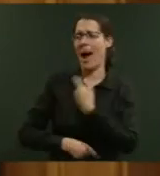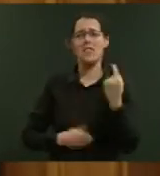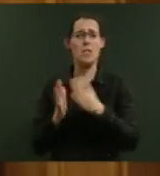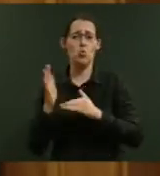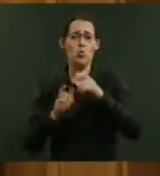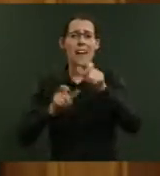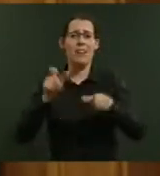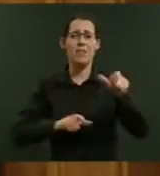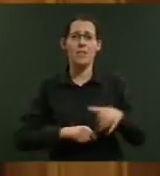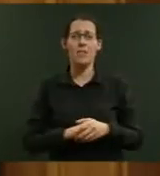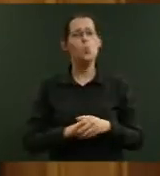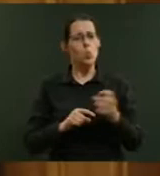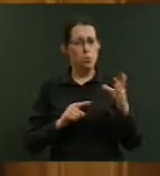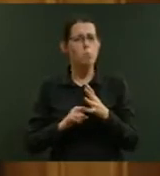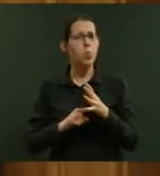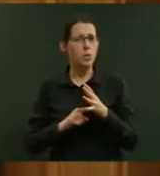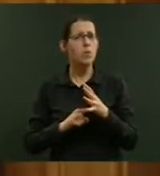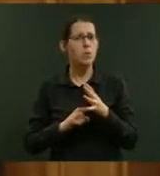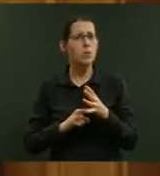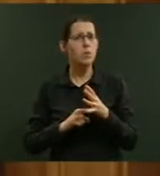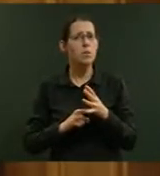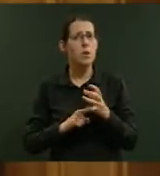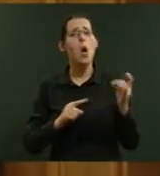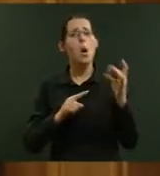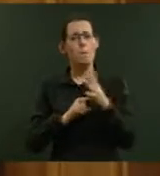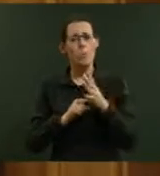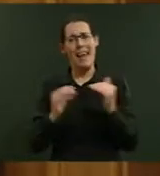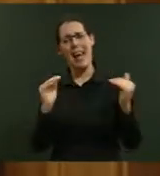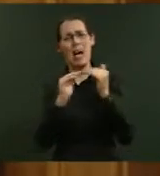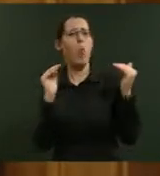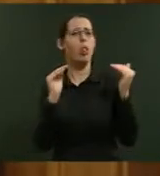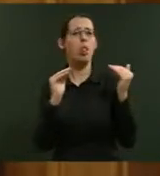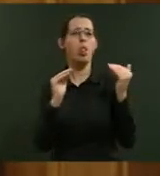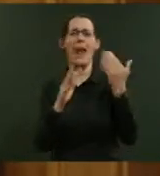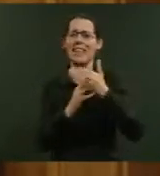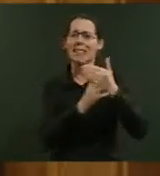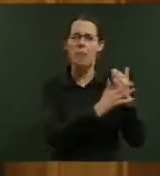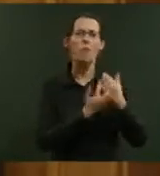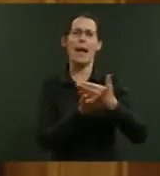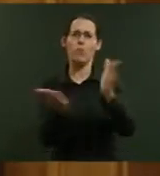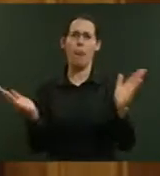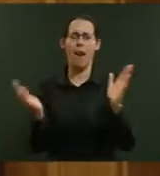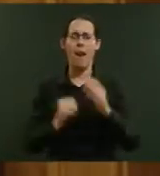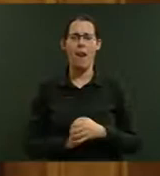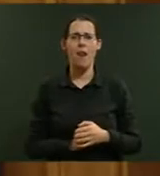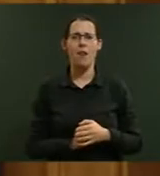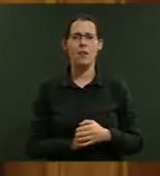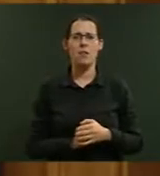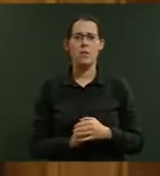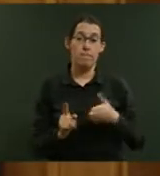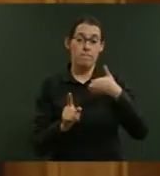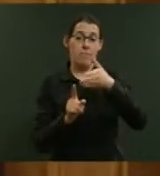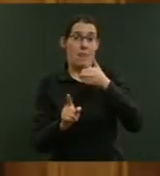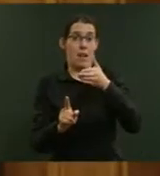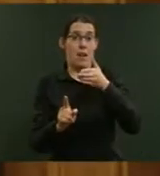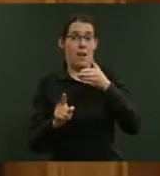Zealanders. It is important that all those things are made equally available to everybody. Specifically, this bill